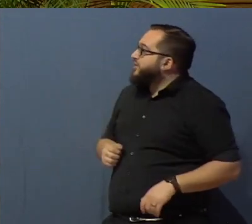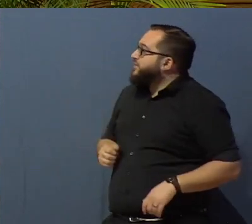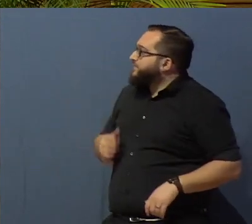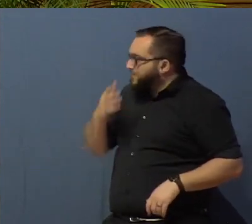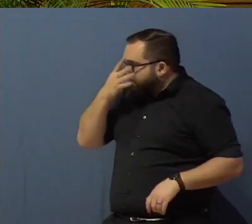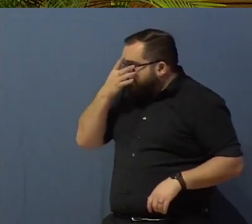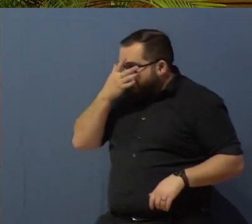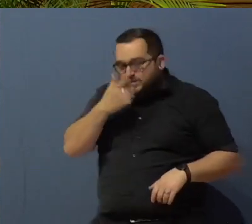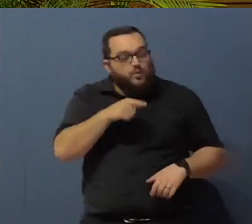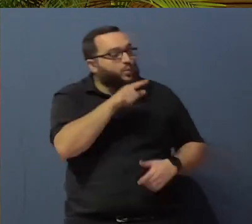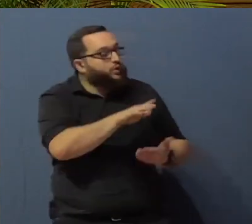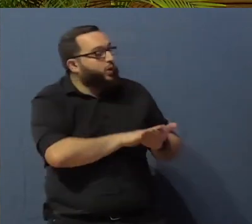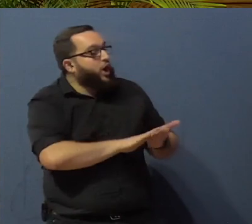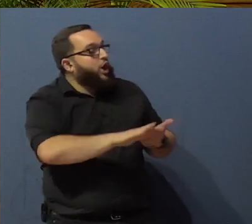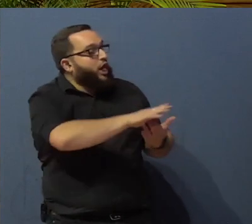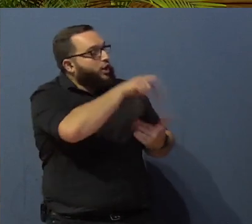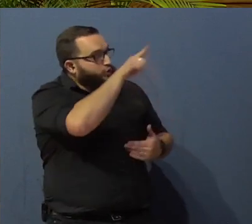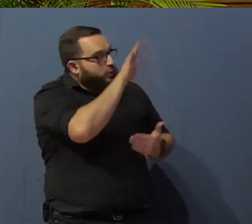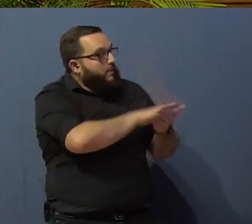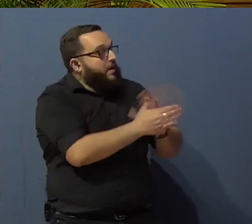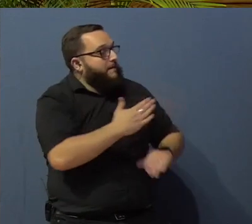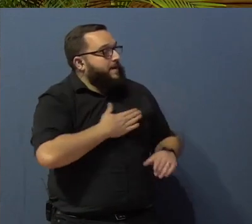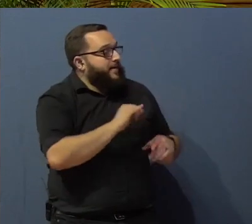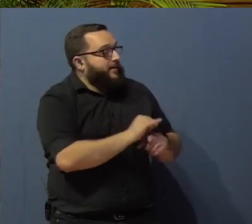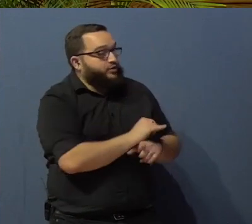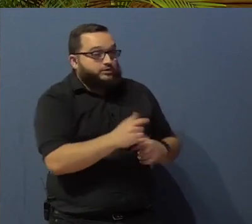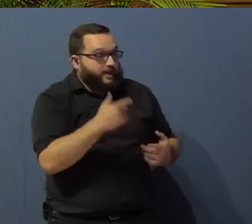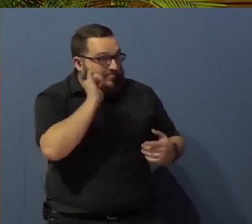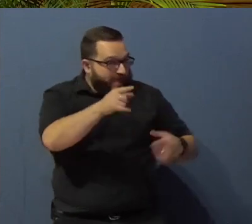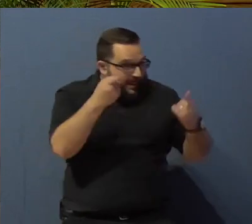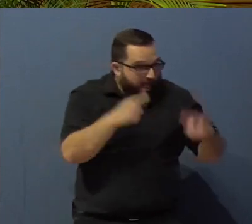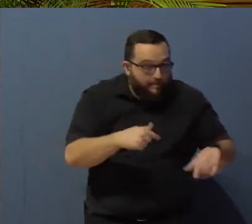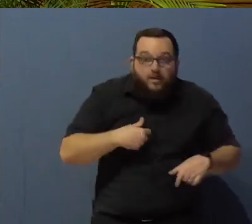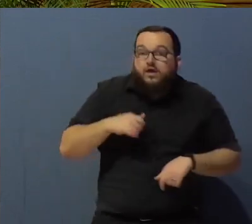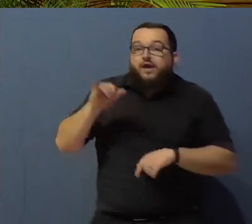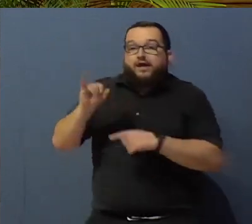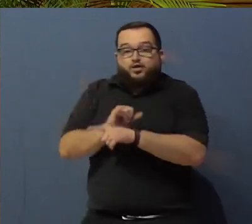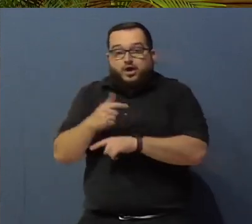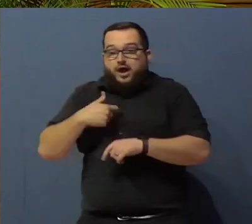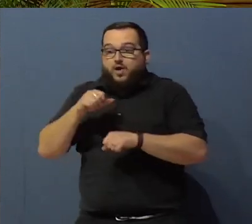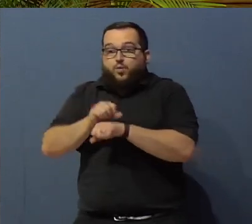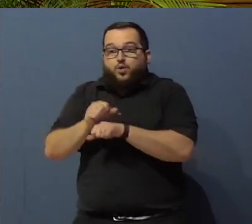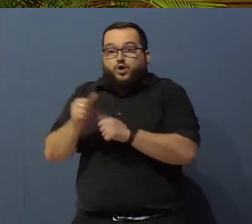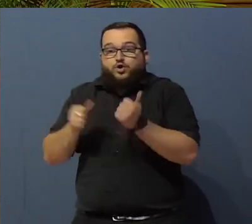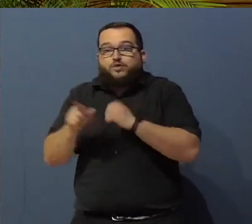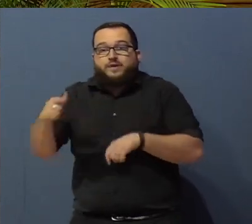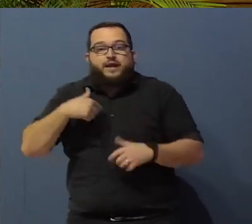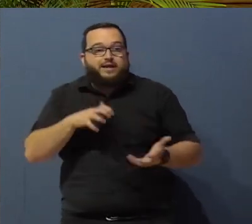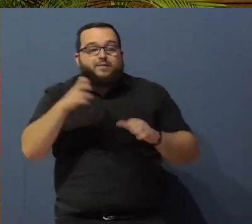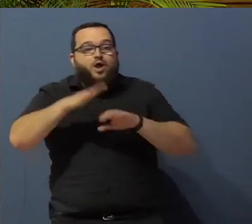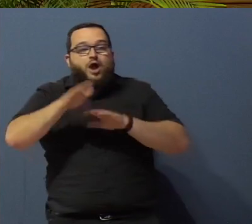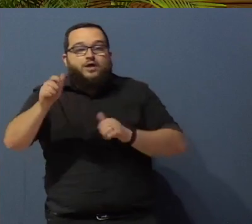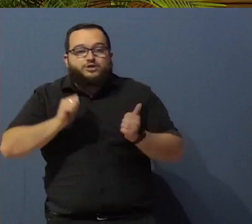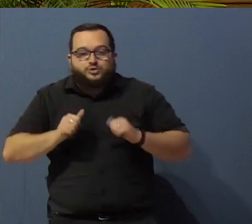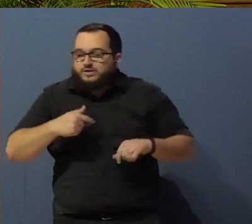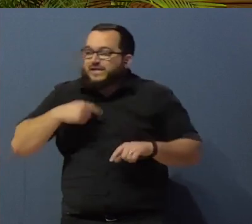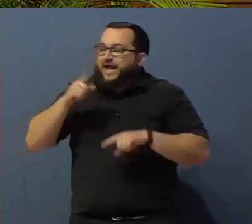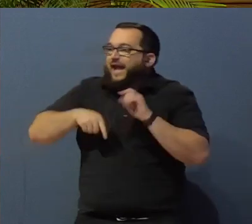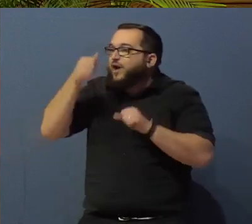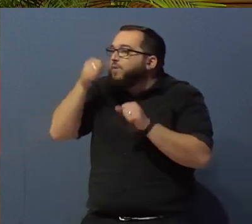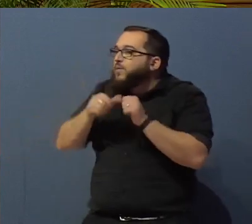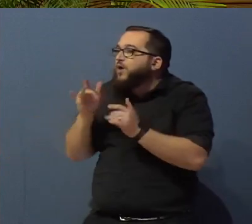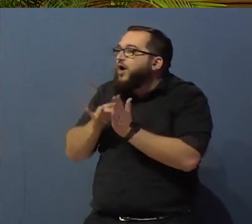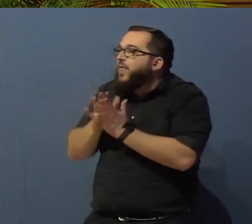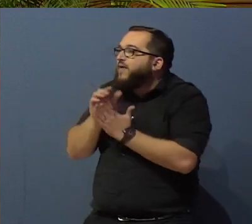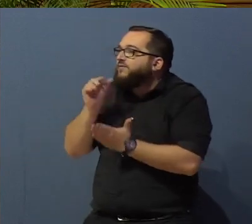you're going to be an intern for me. And I was an intern for him. I got to work under him. One time he messed up on his show, and he said, I can't remember the verse. And hit his